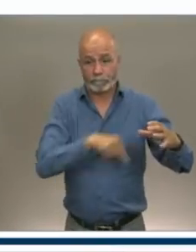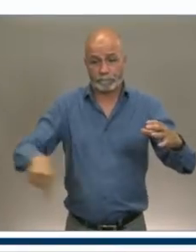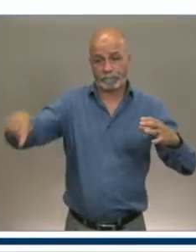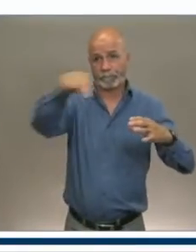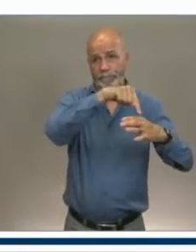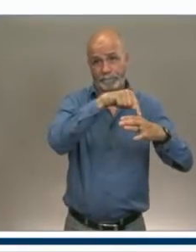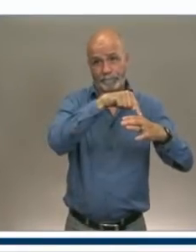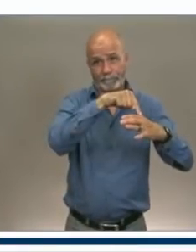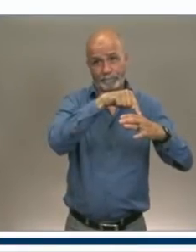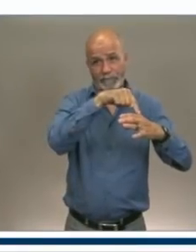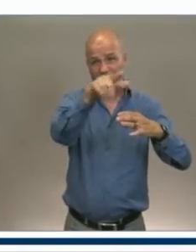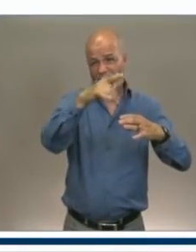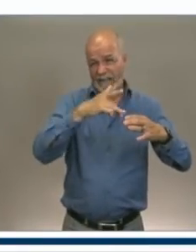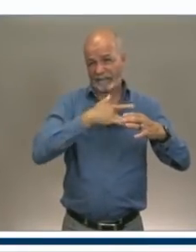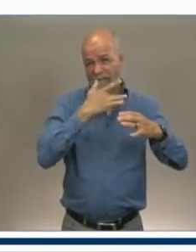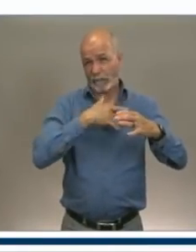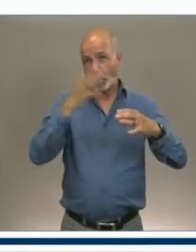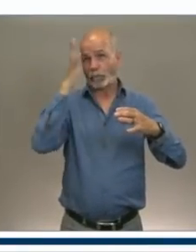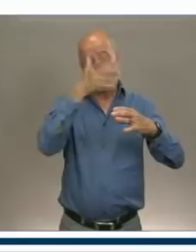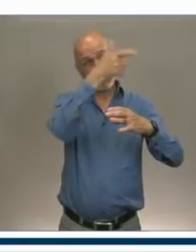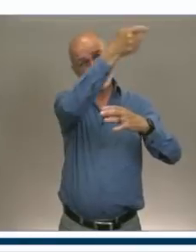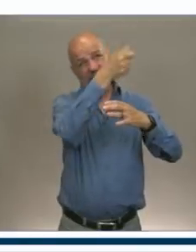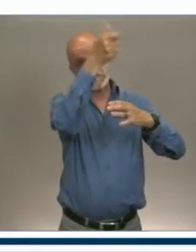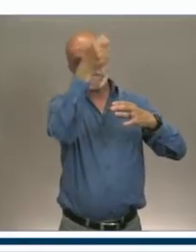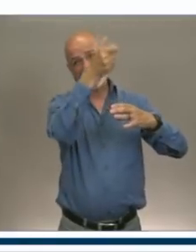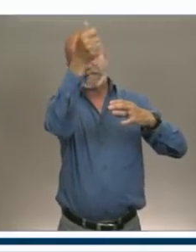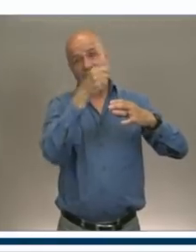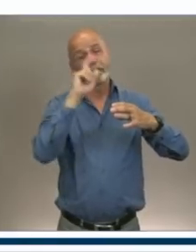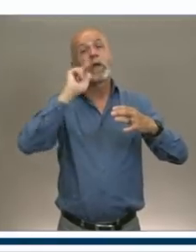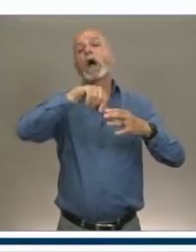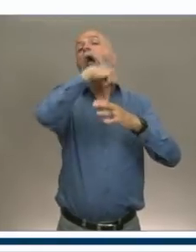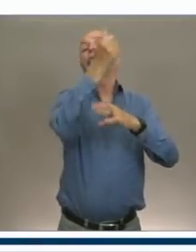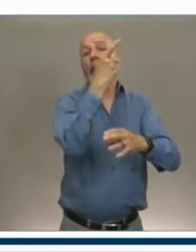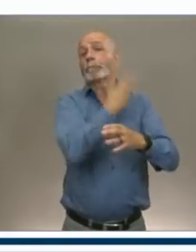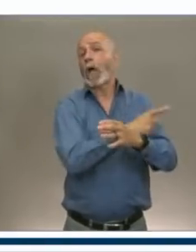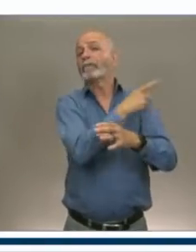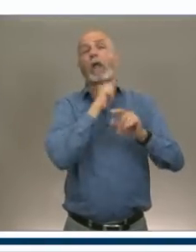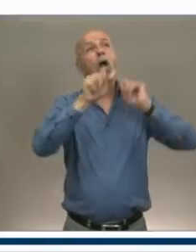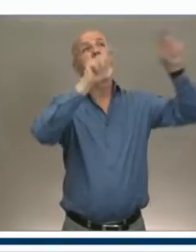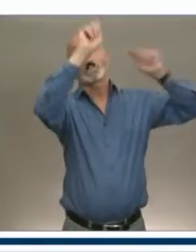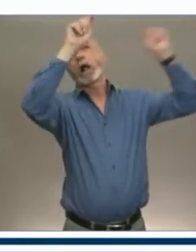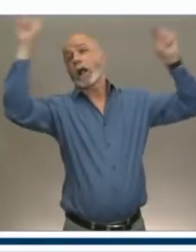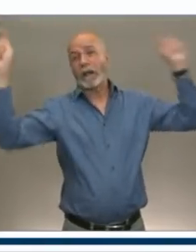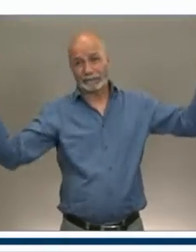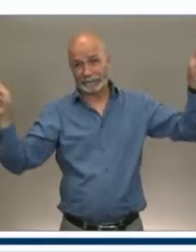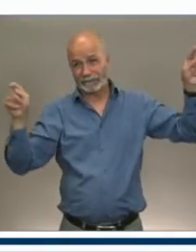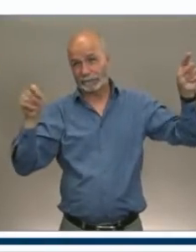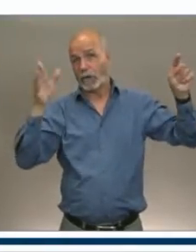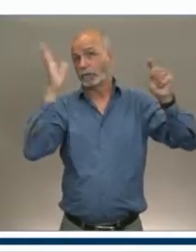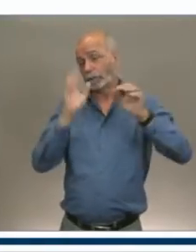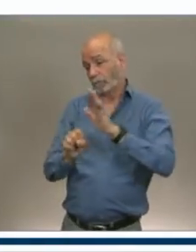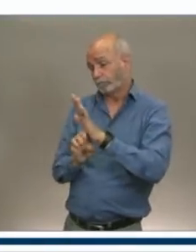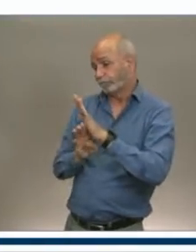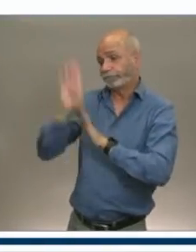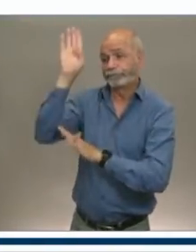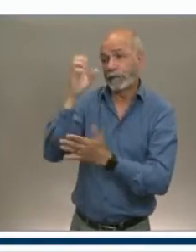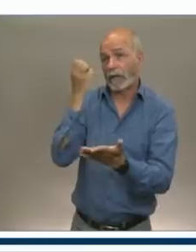people from other provinces and really generating the economy, you know, in both regards?